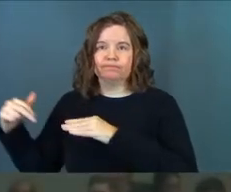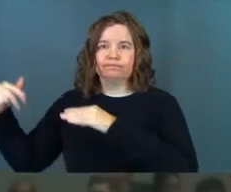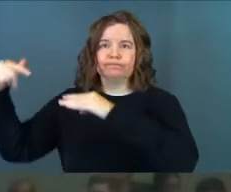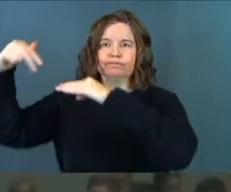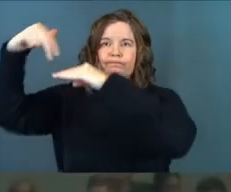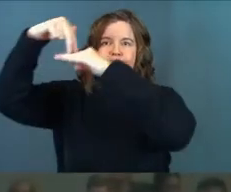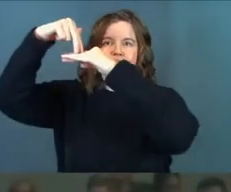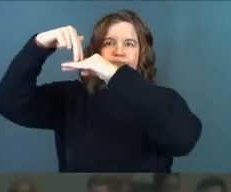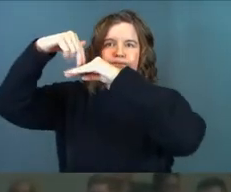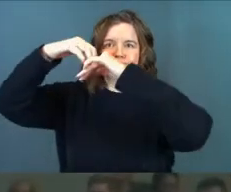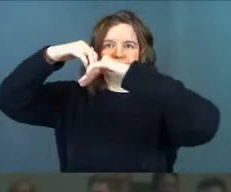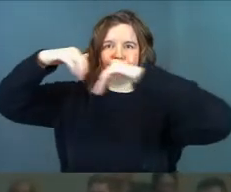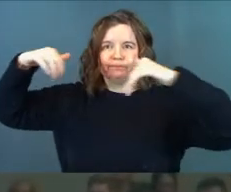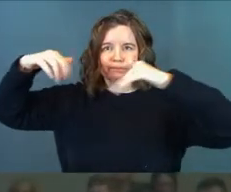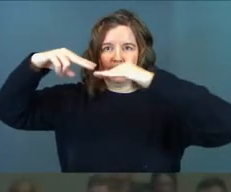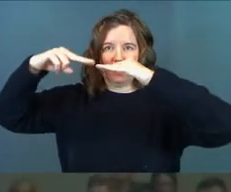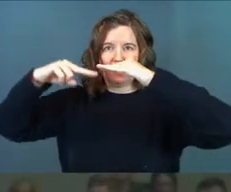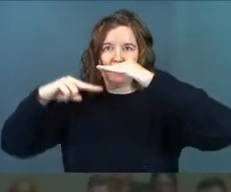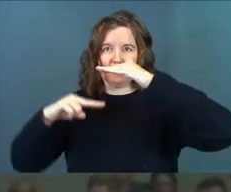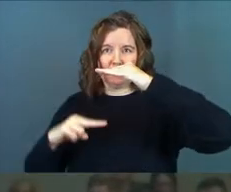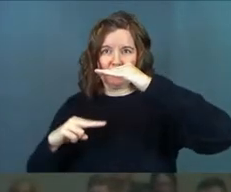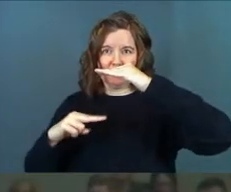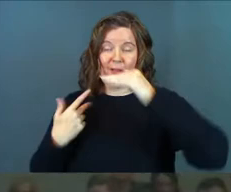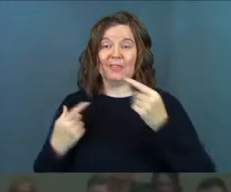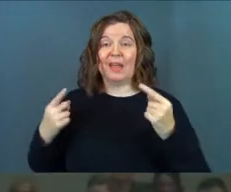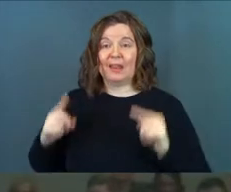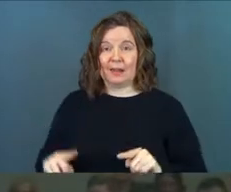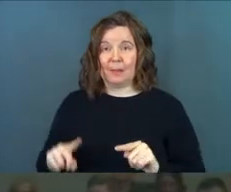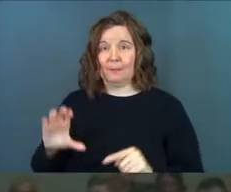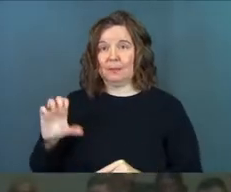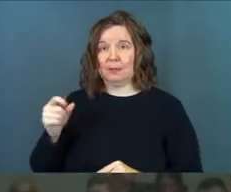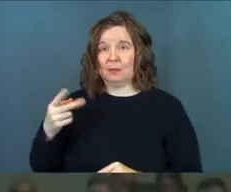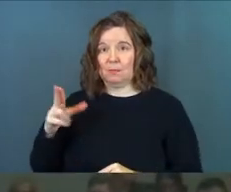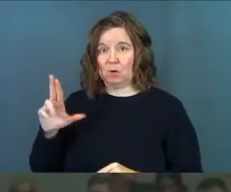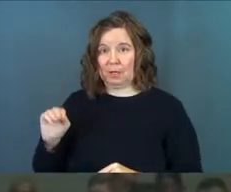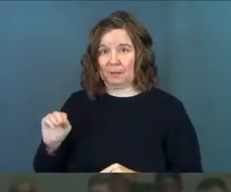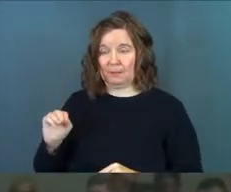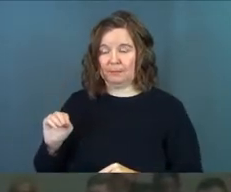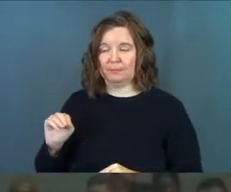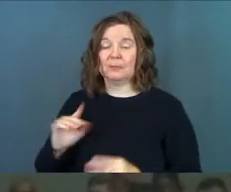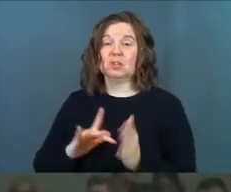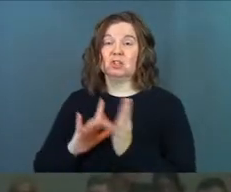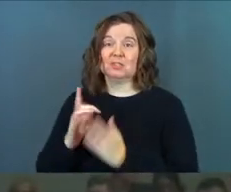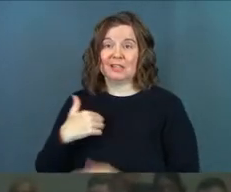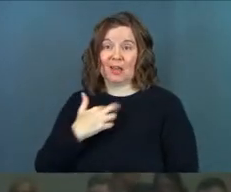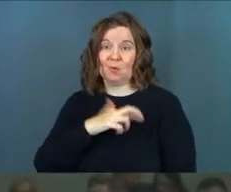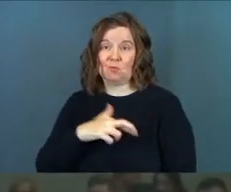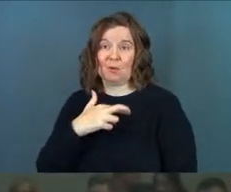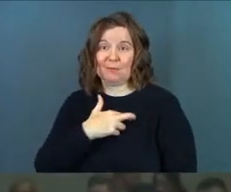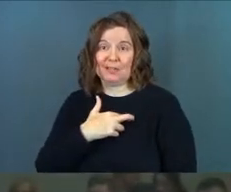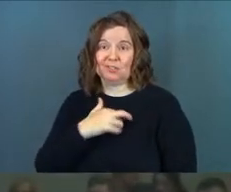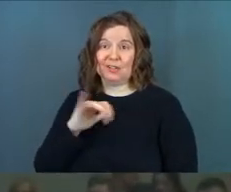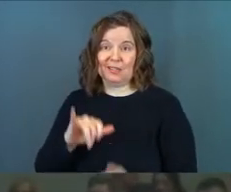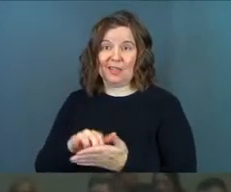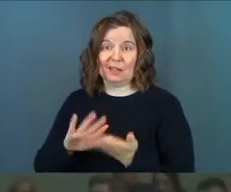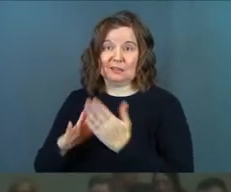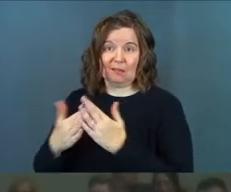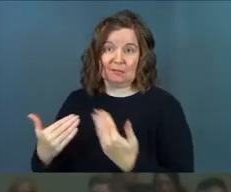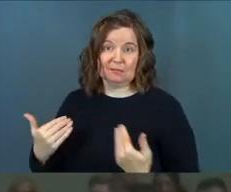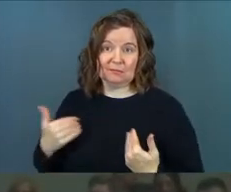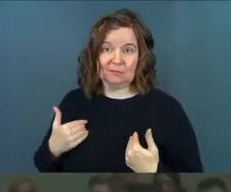down through the ceiling. That all happened at Capernaum. Jesus had a reputation in that town.